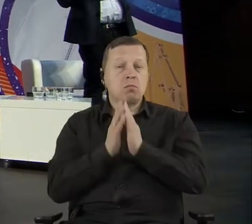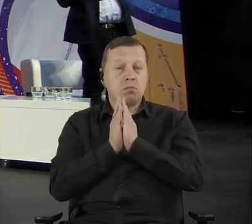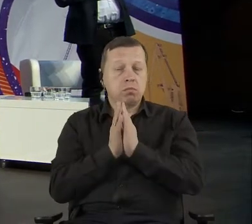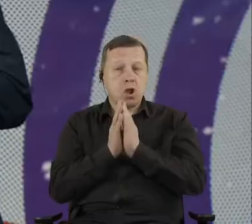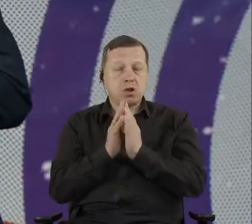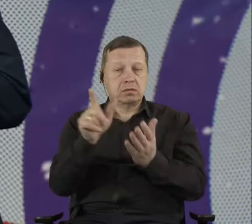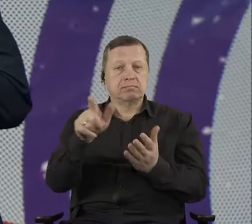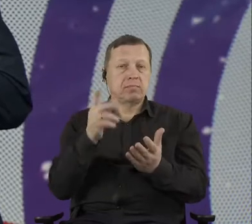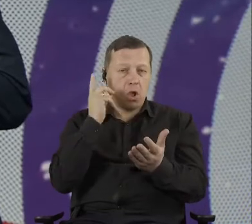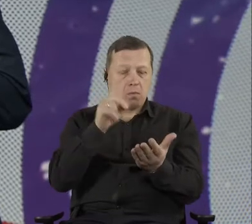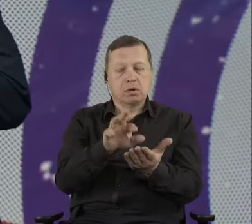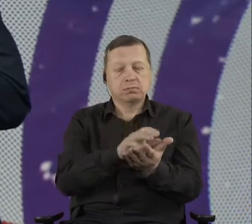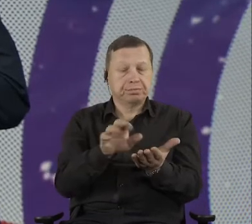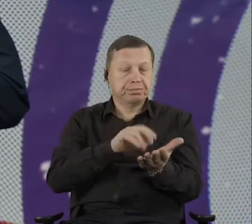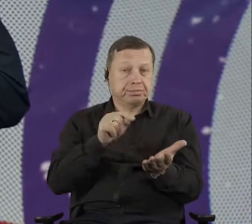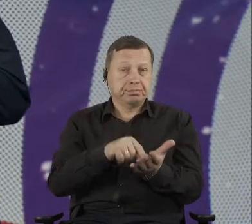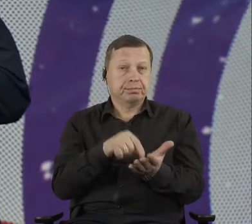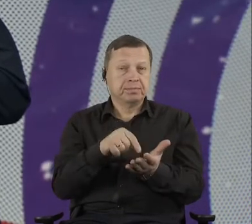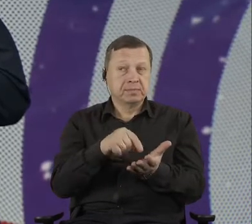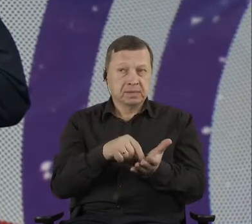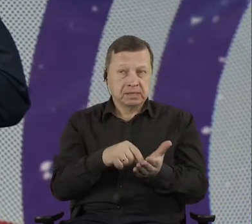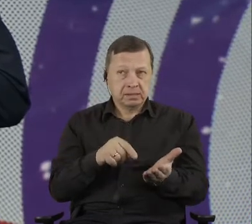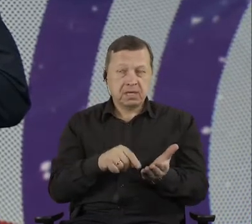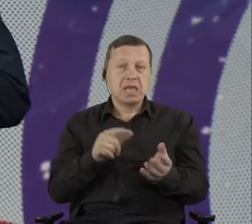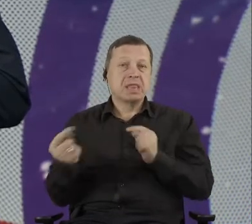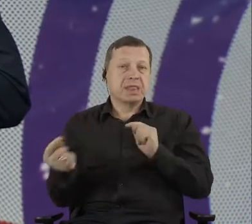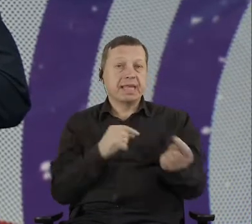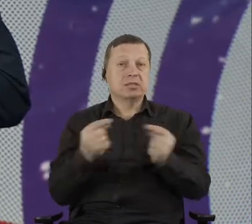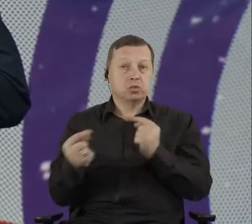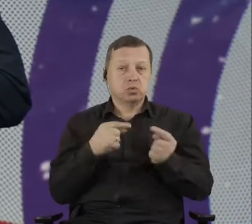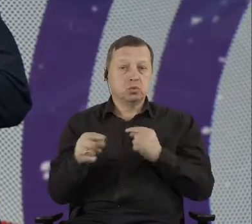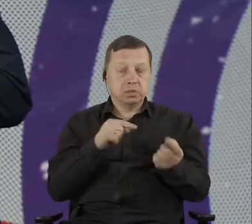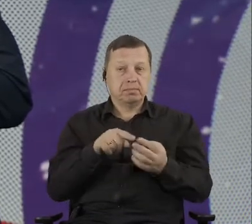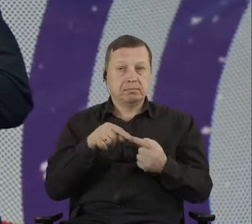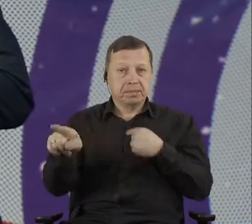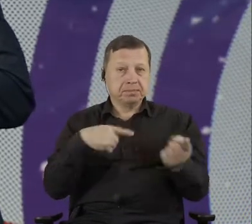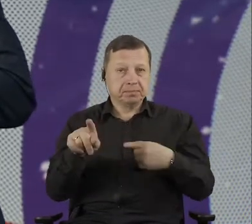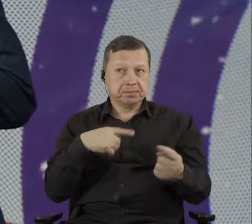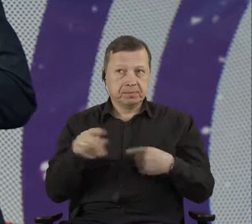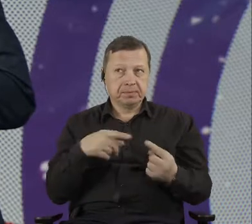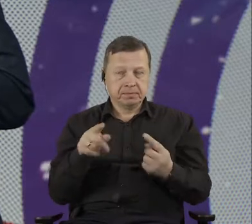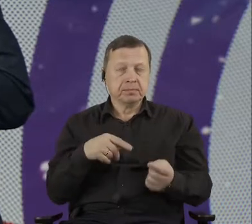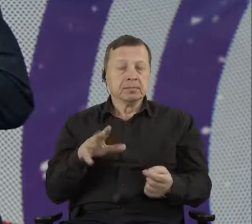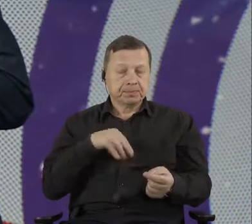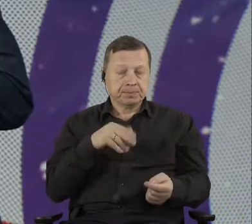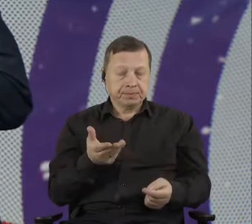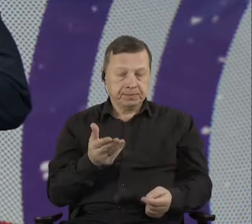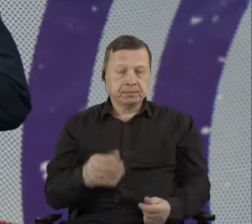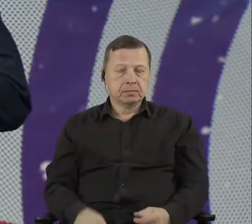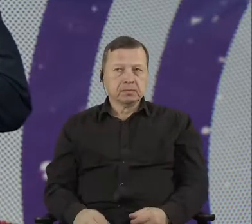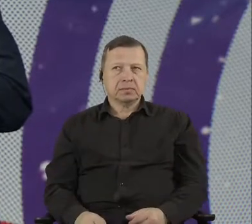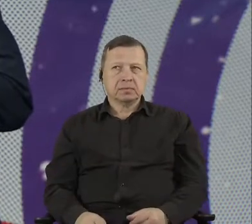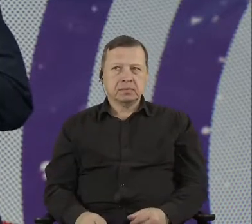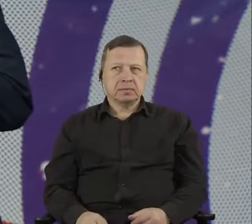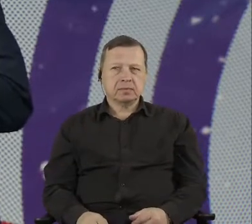by using the Slido.com web page to ask questions and take part in voting,